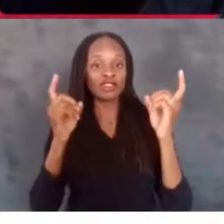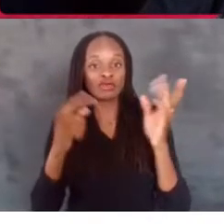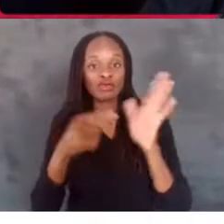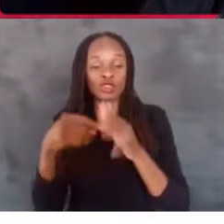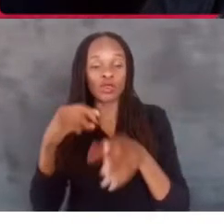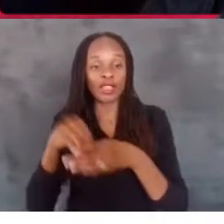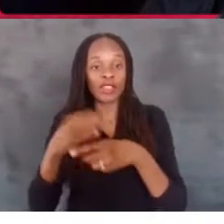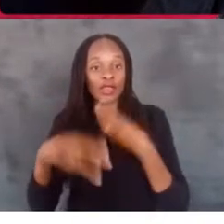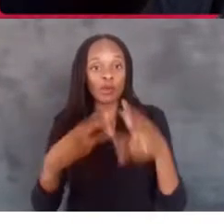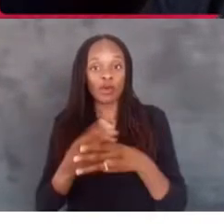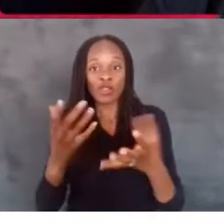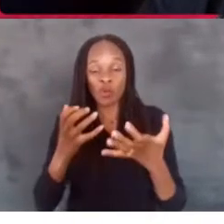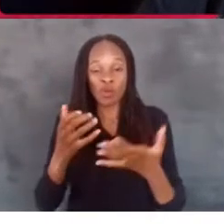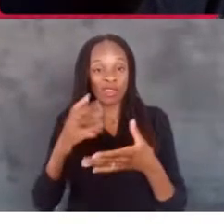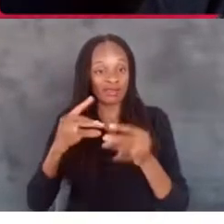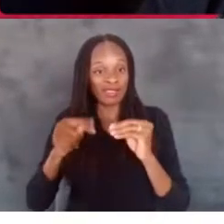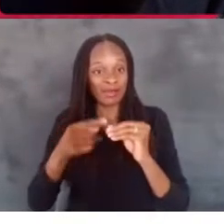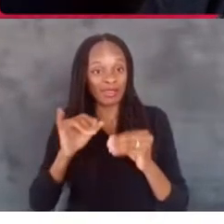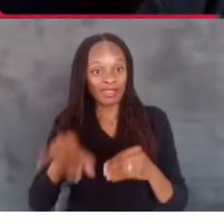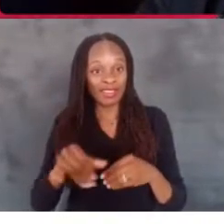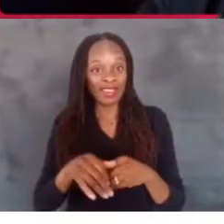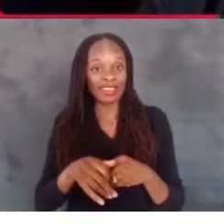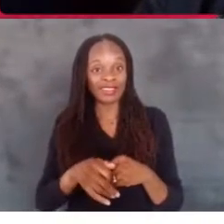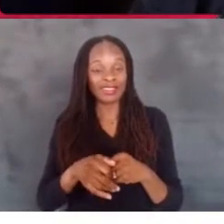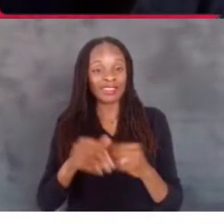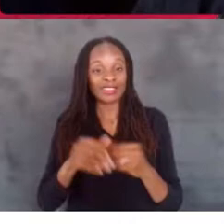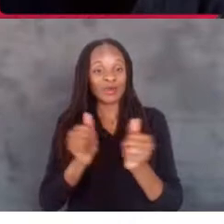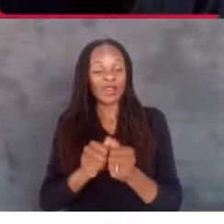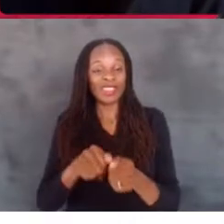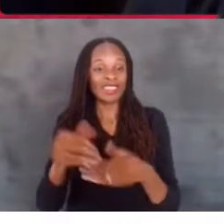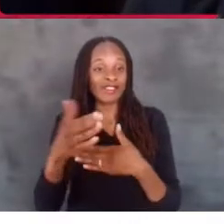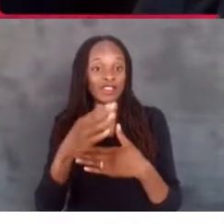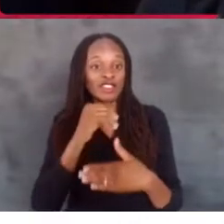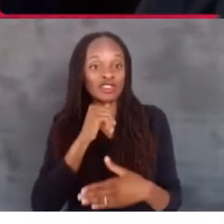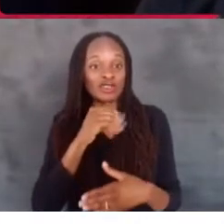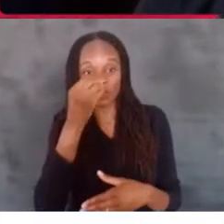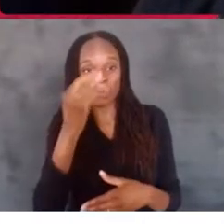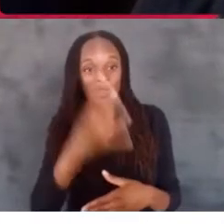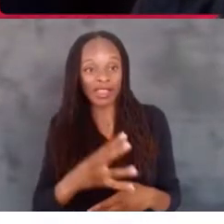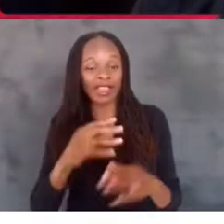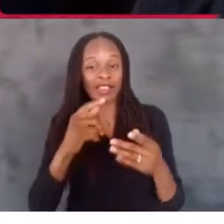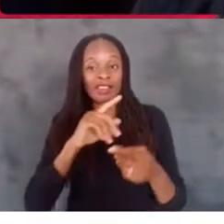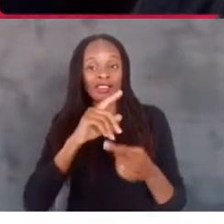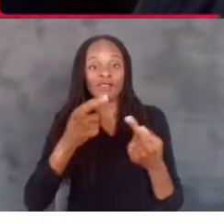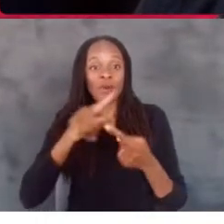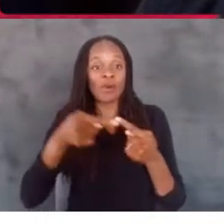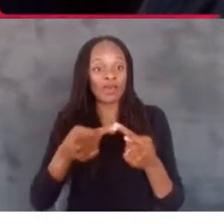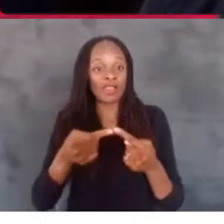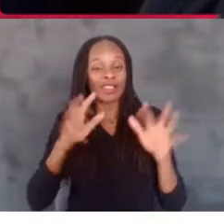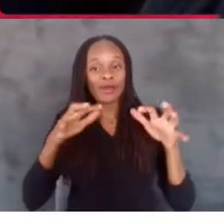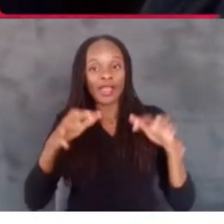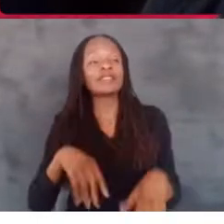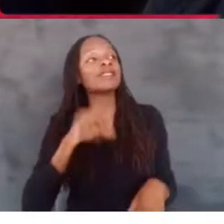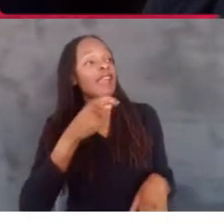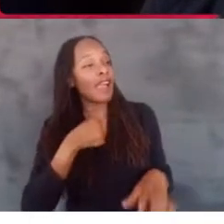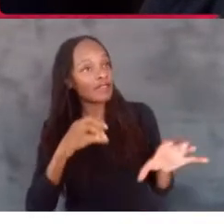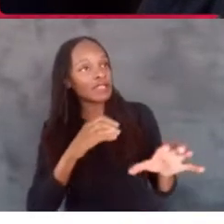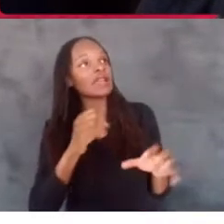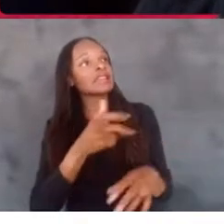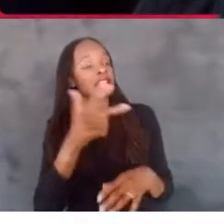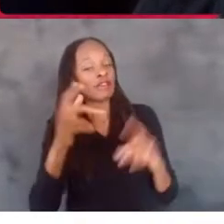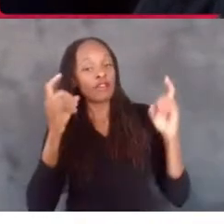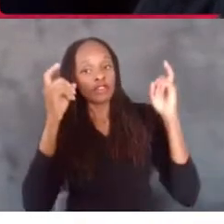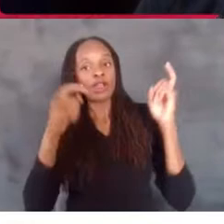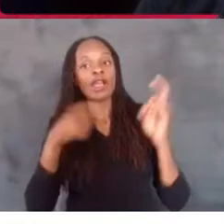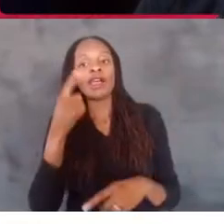happen with the Fish Don't Care When It Rains and the film festival? Yes. I've won several festivals. I just